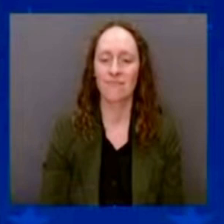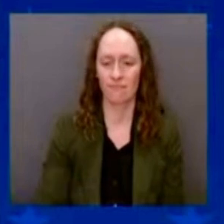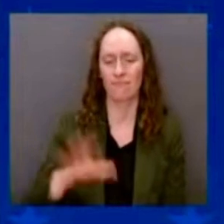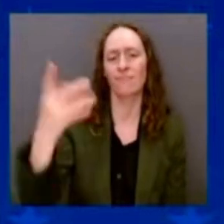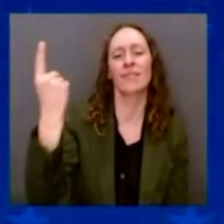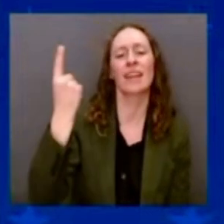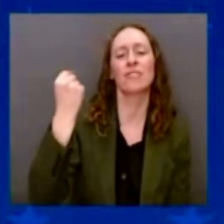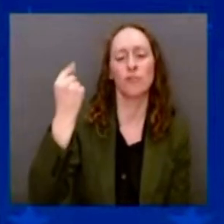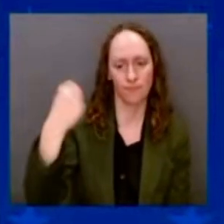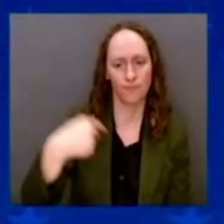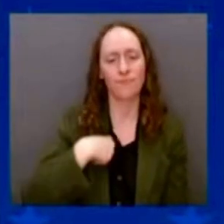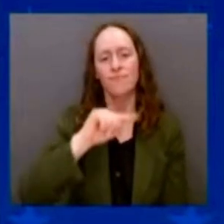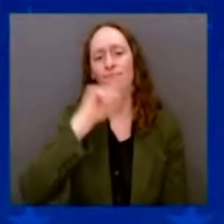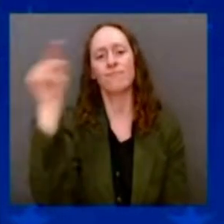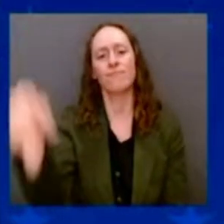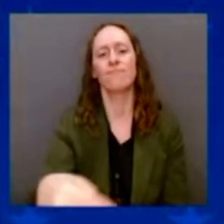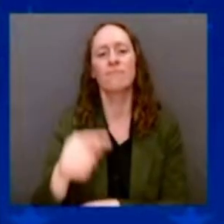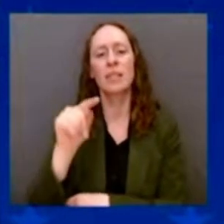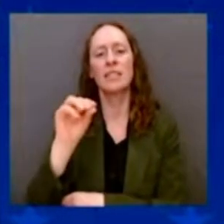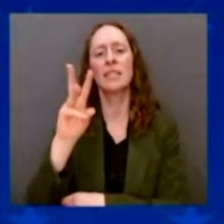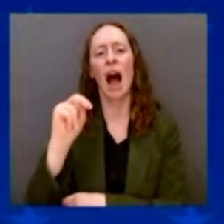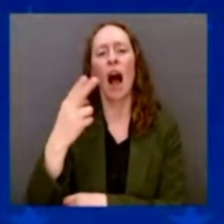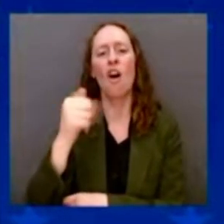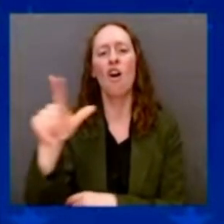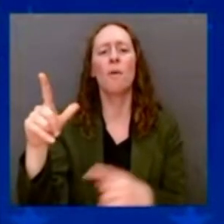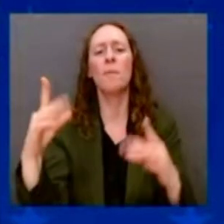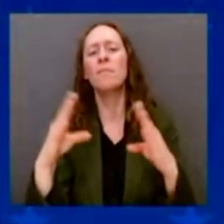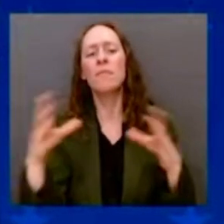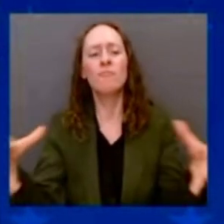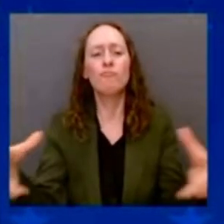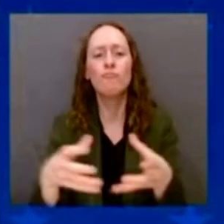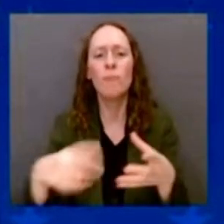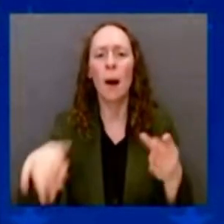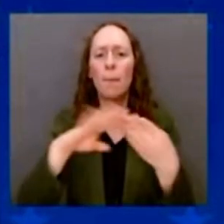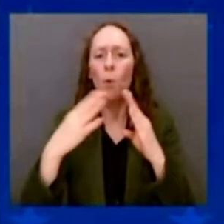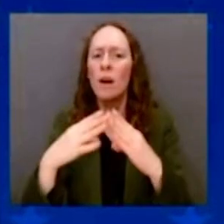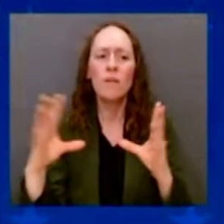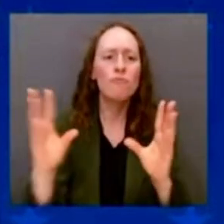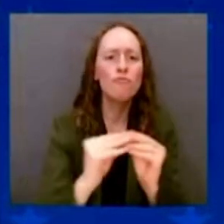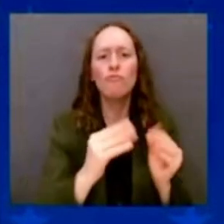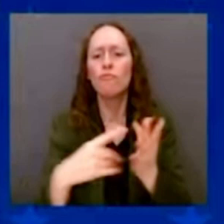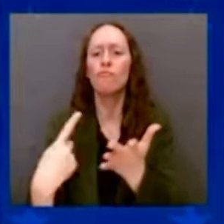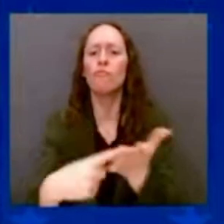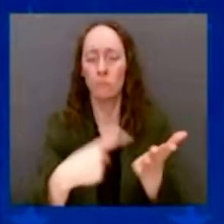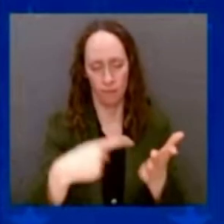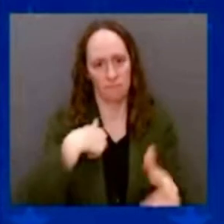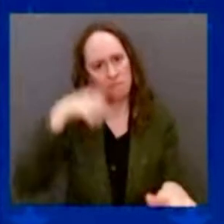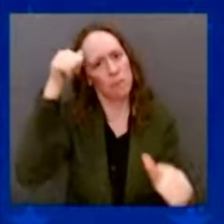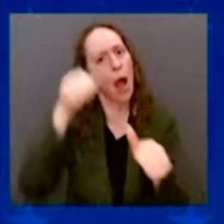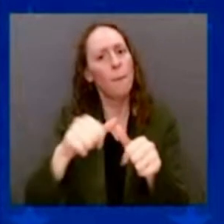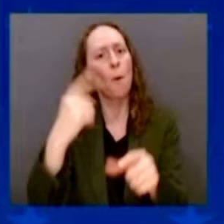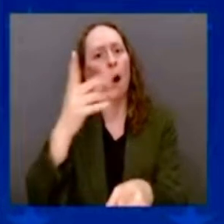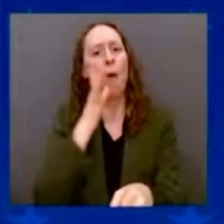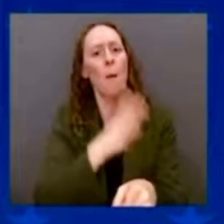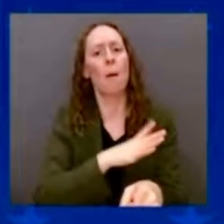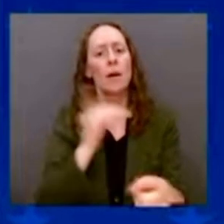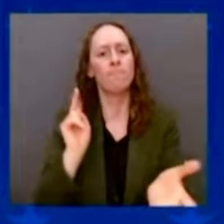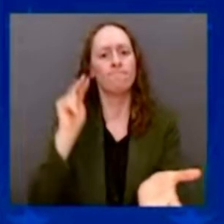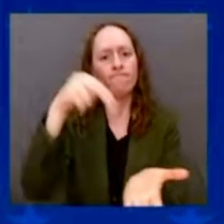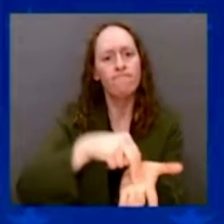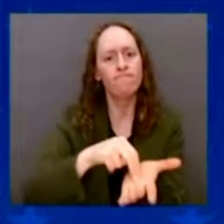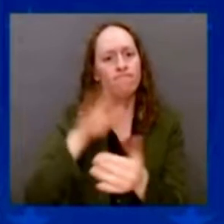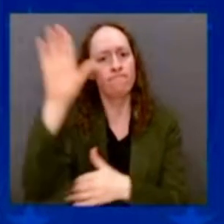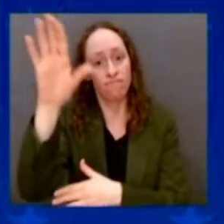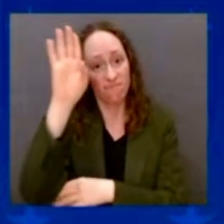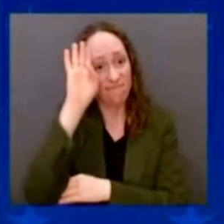little embarrassed to speak. she said, I have two daughters with diabetes and I can't afford